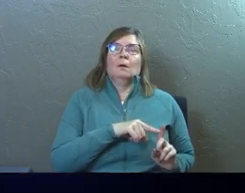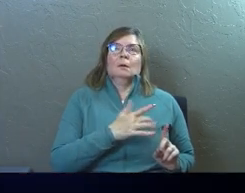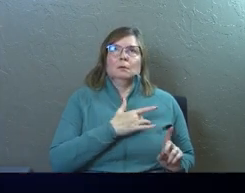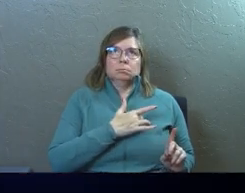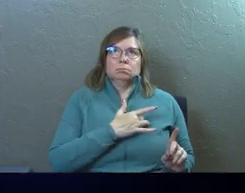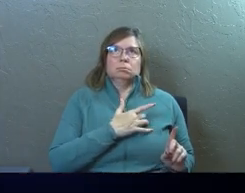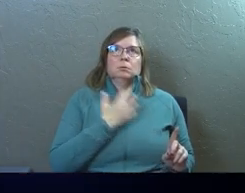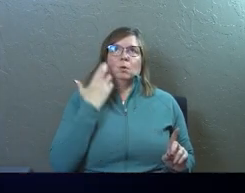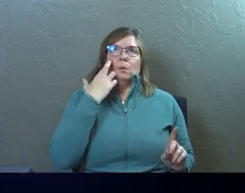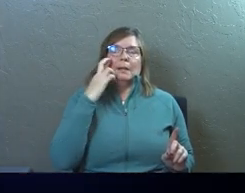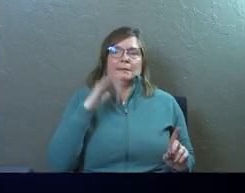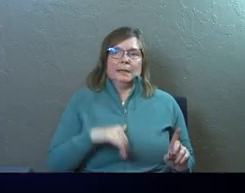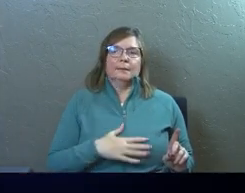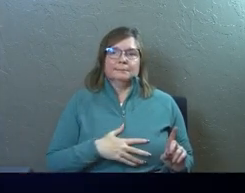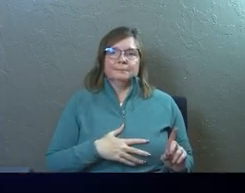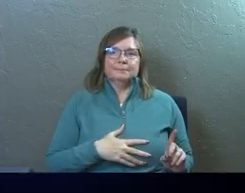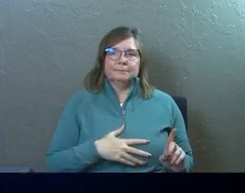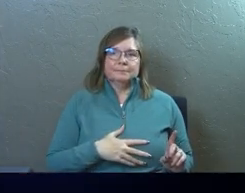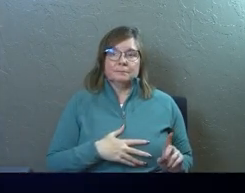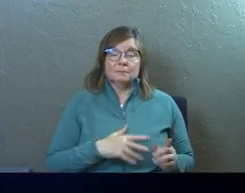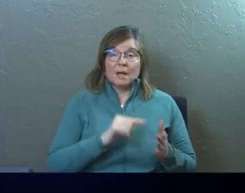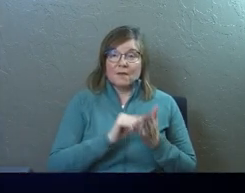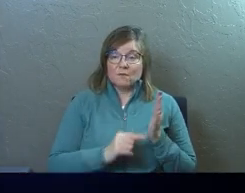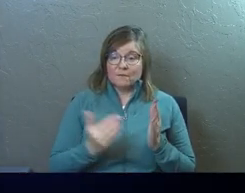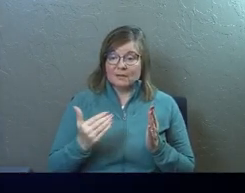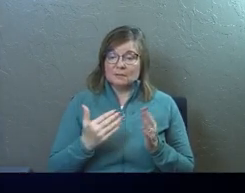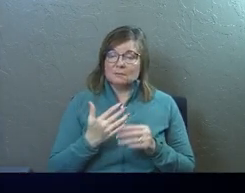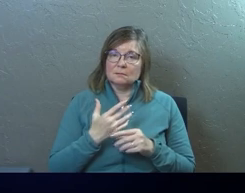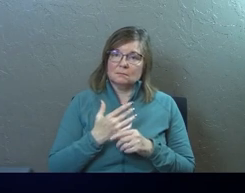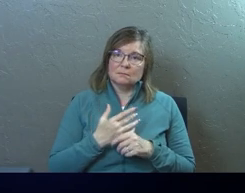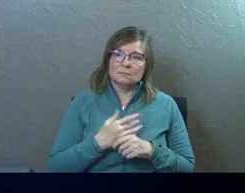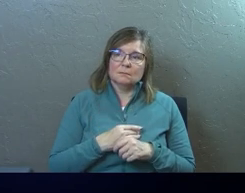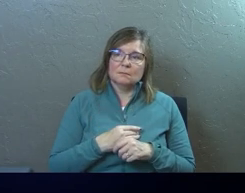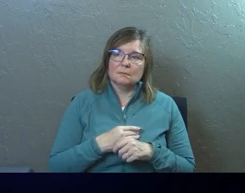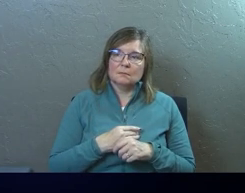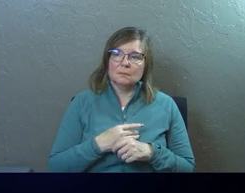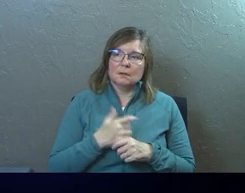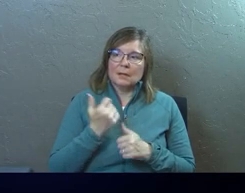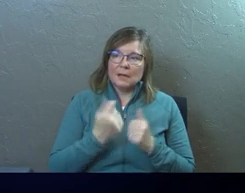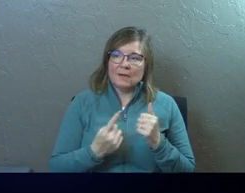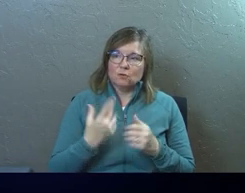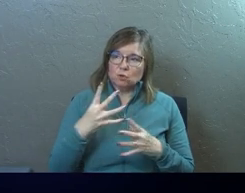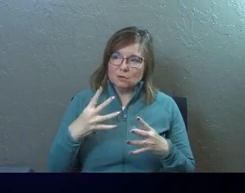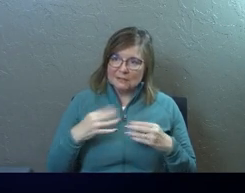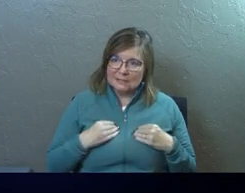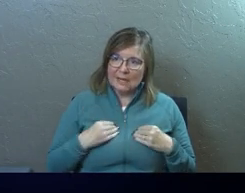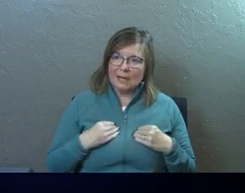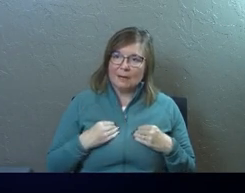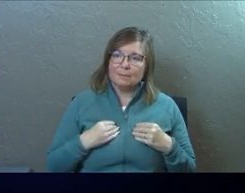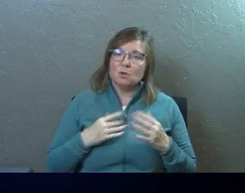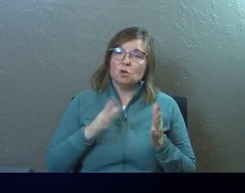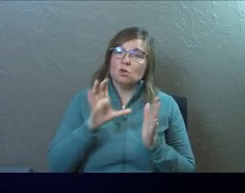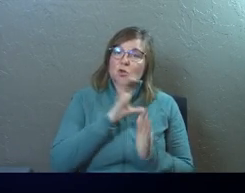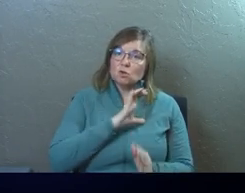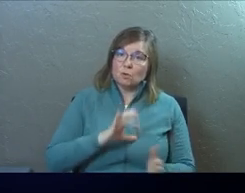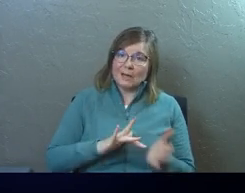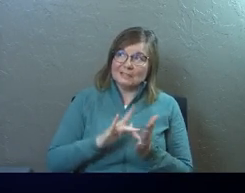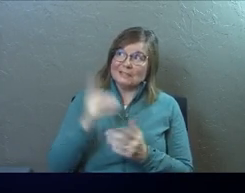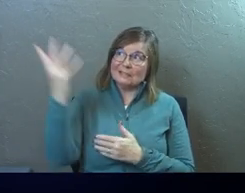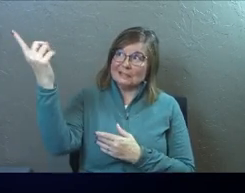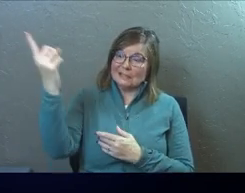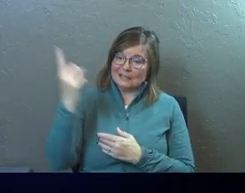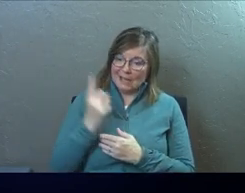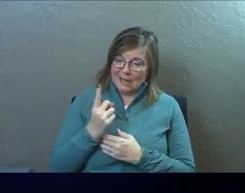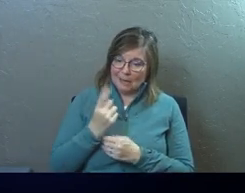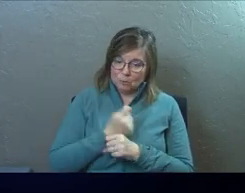with that. In that verse 15, he says, this is a trustworthy saying and everyone should accept it. That Christ Jesus came into the world to